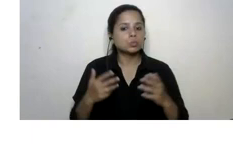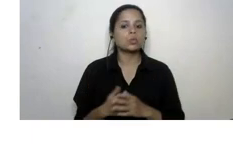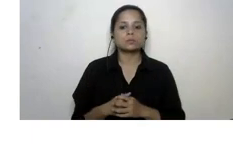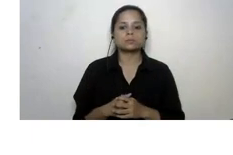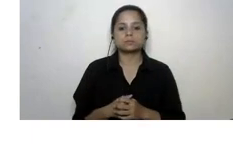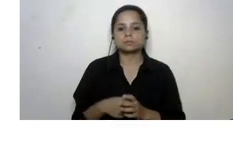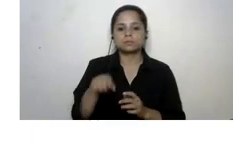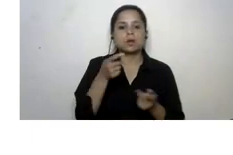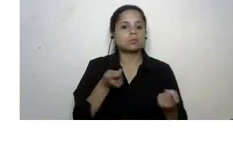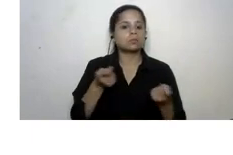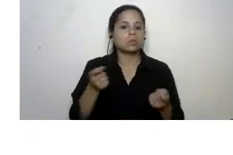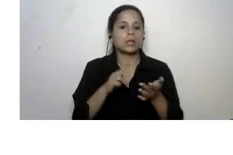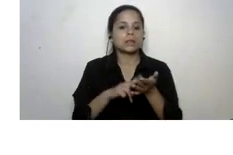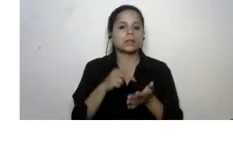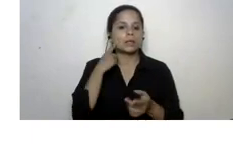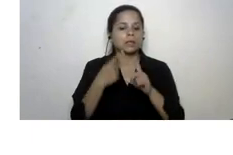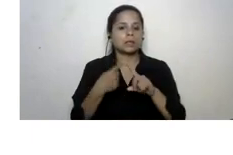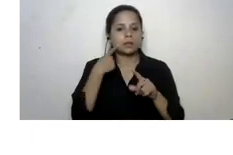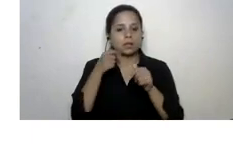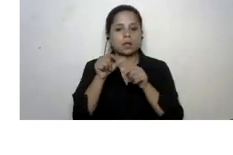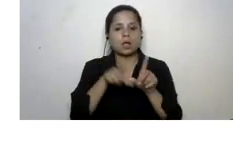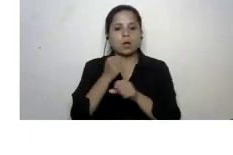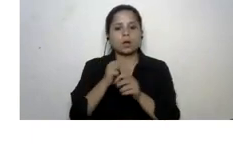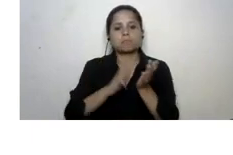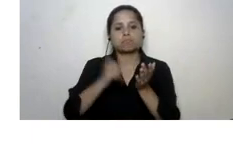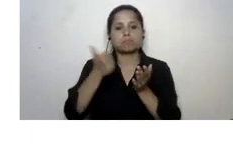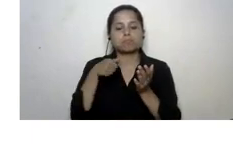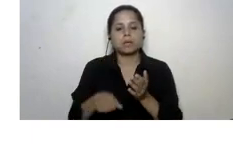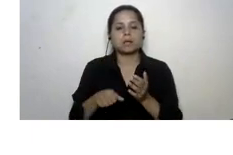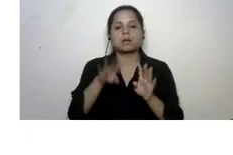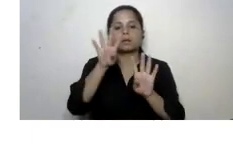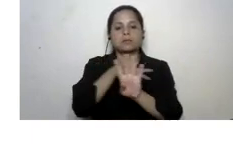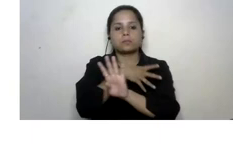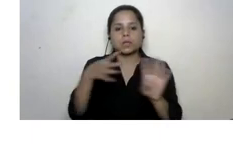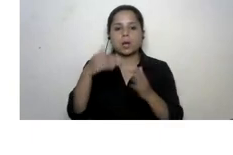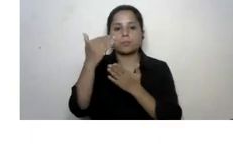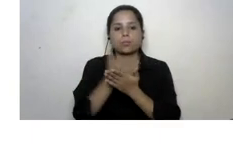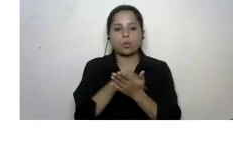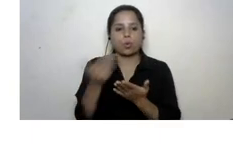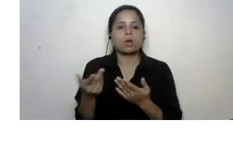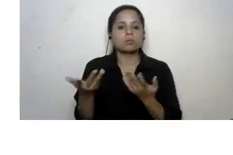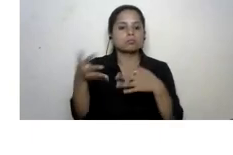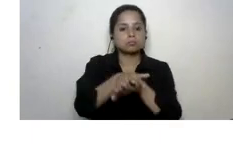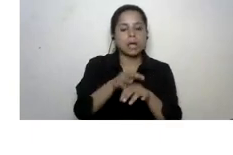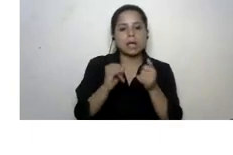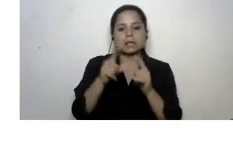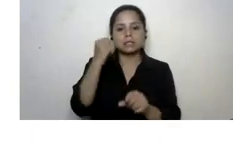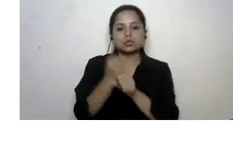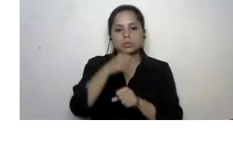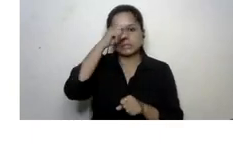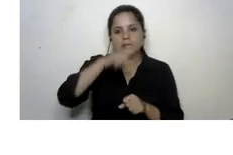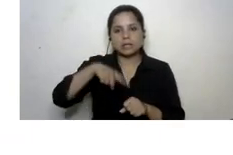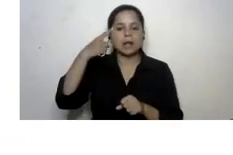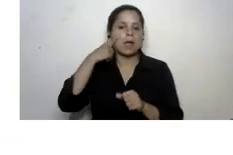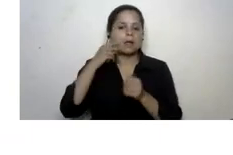it's coordinated by niti ayog and the ministry of statistics and program implementation through sdg india index